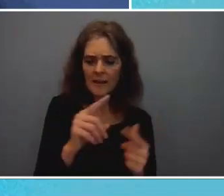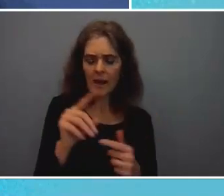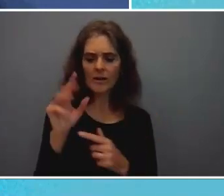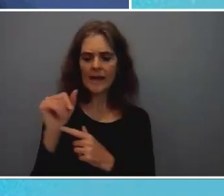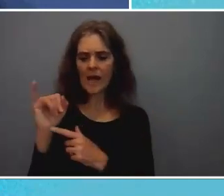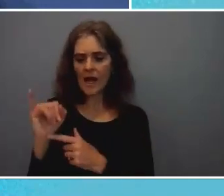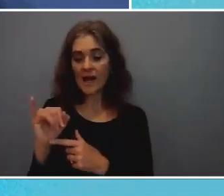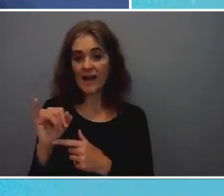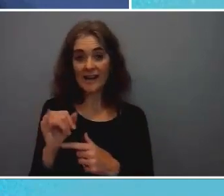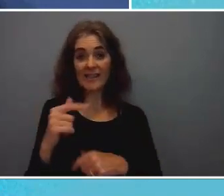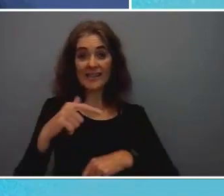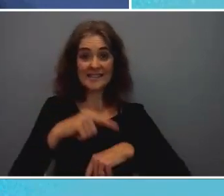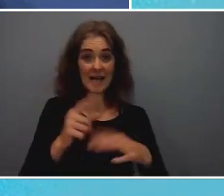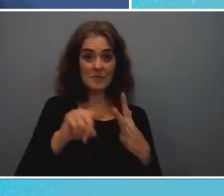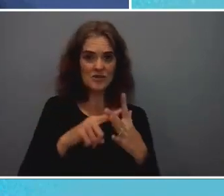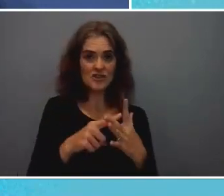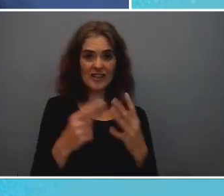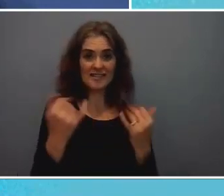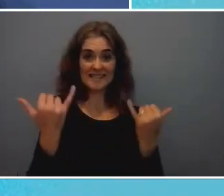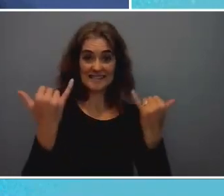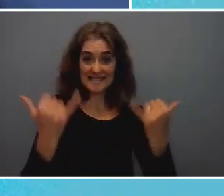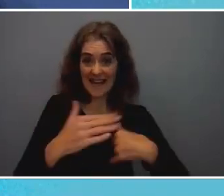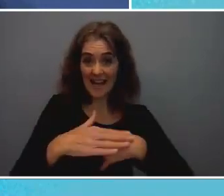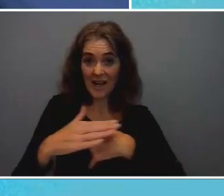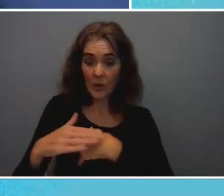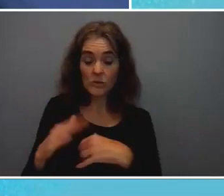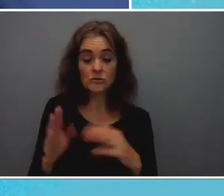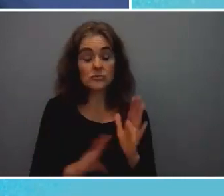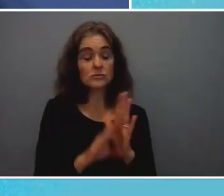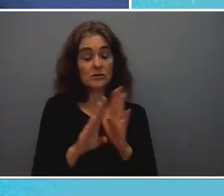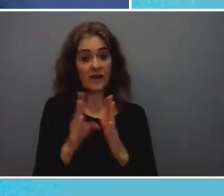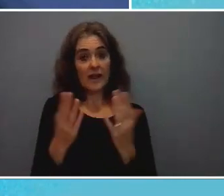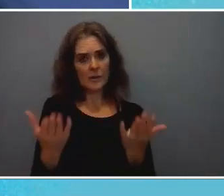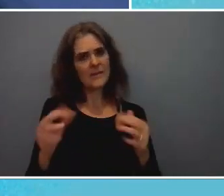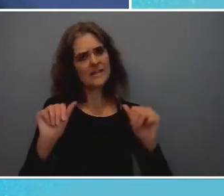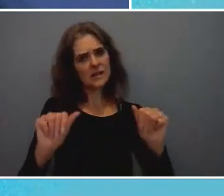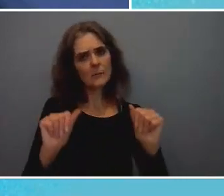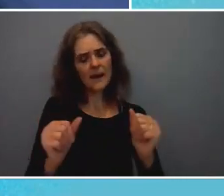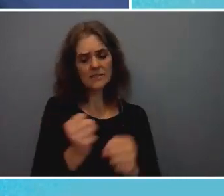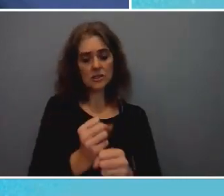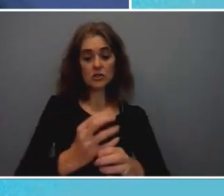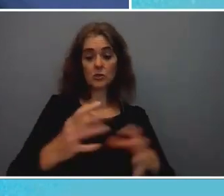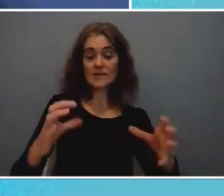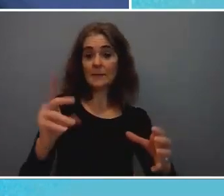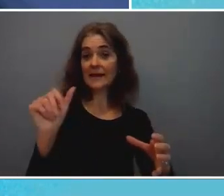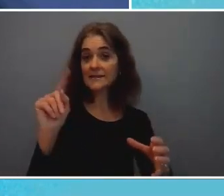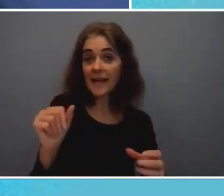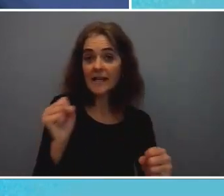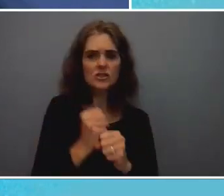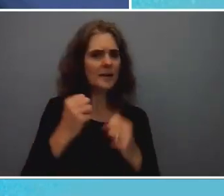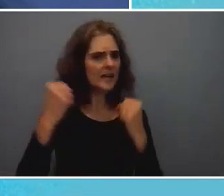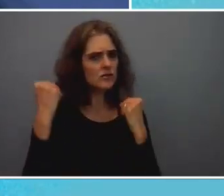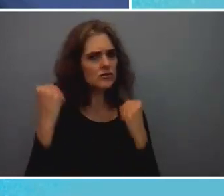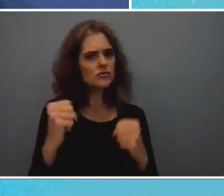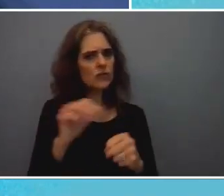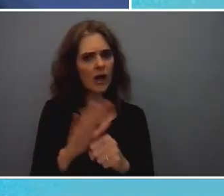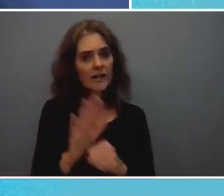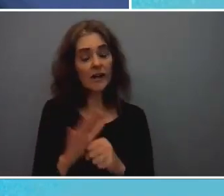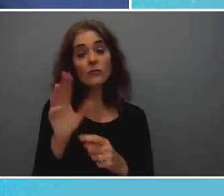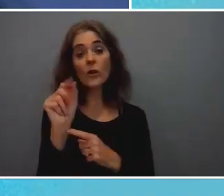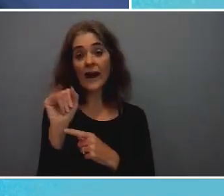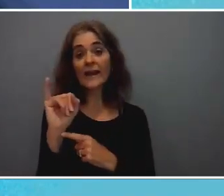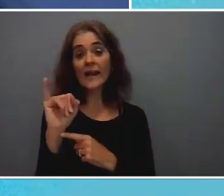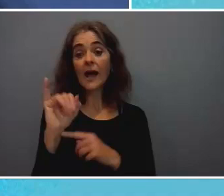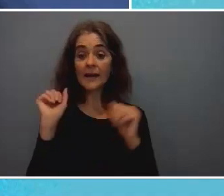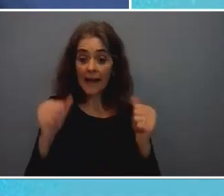start is now develop these capacities to expand data to make it robust enough that ai can work for the global south